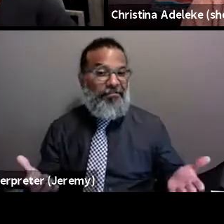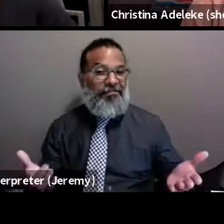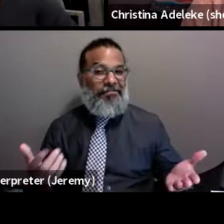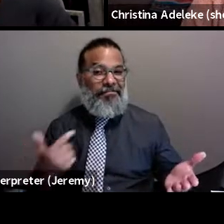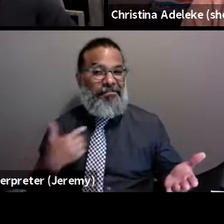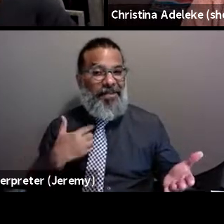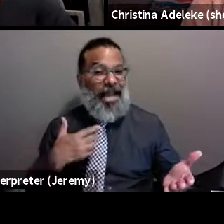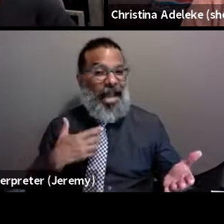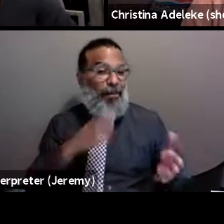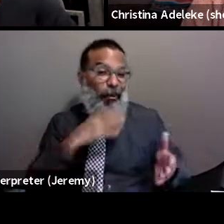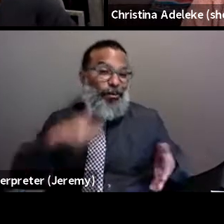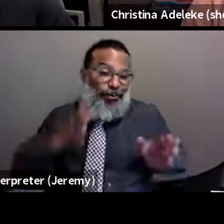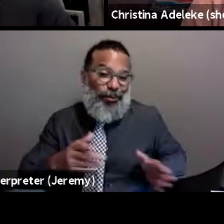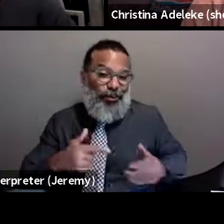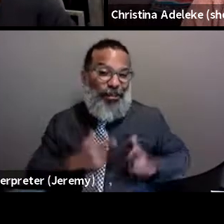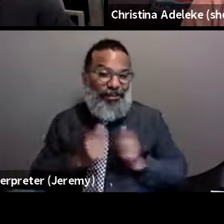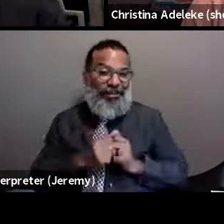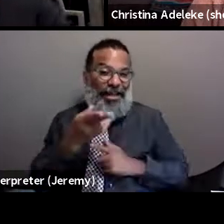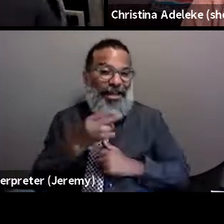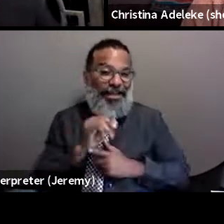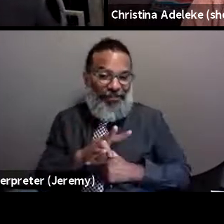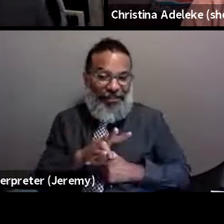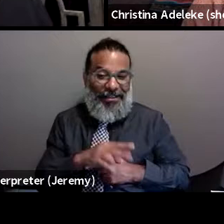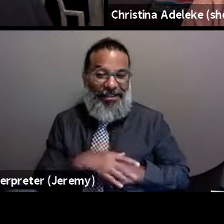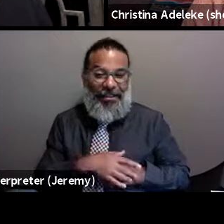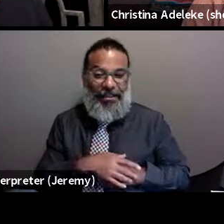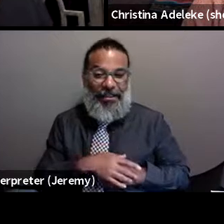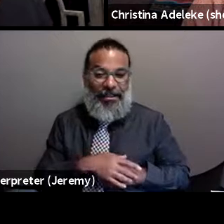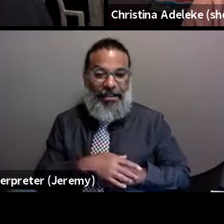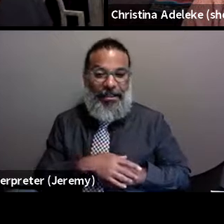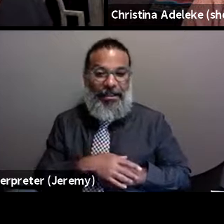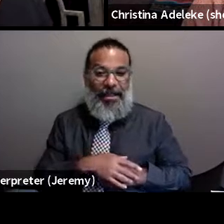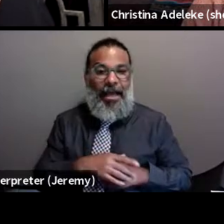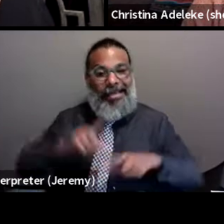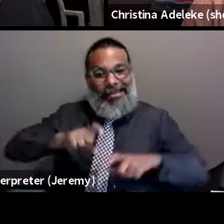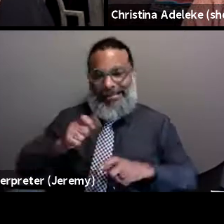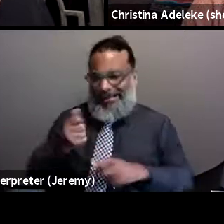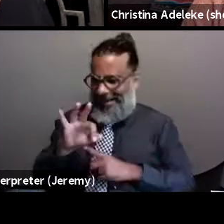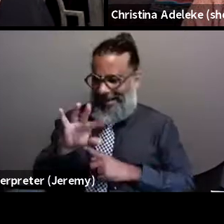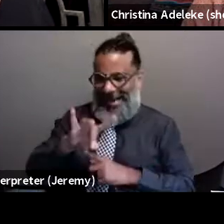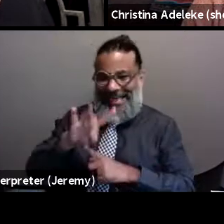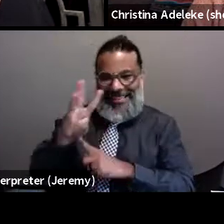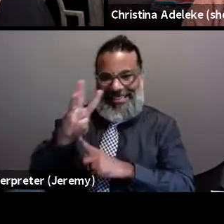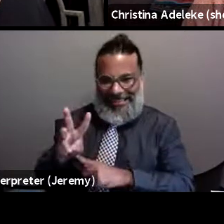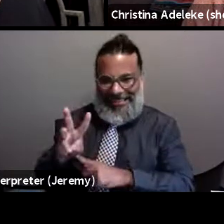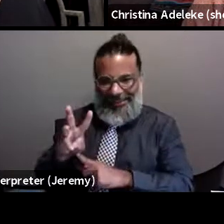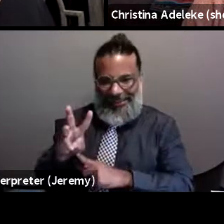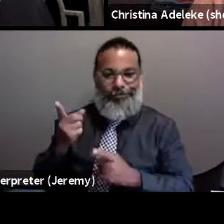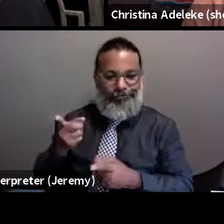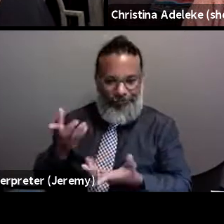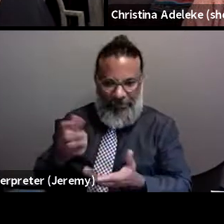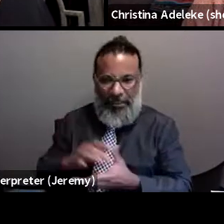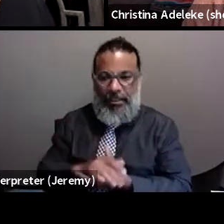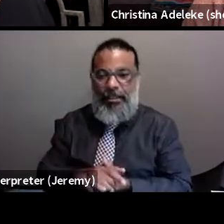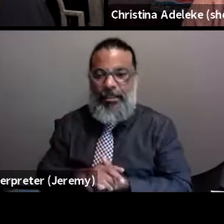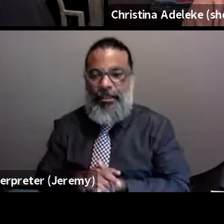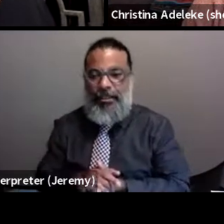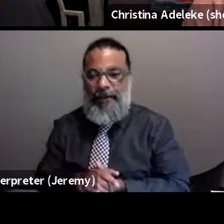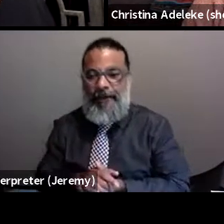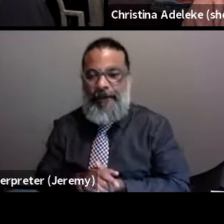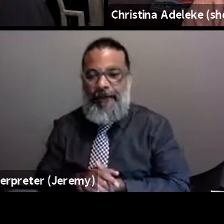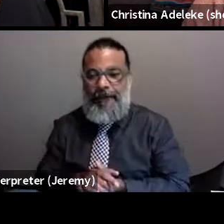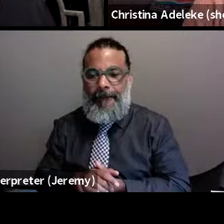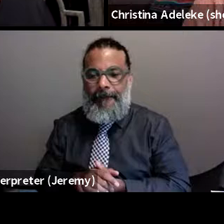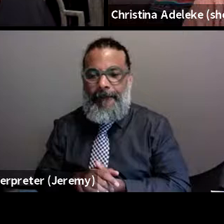with HIV to start with, and I tested in 86. And, you know, and I think it means